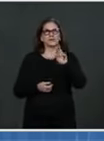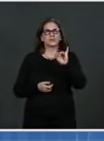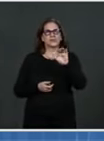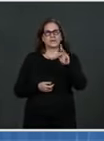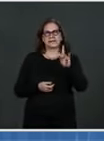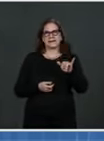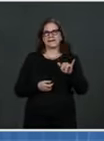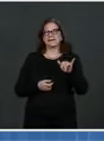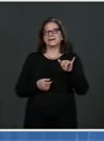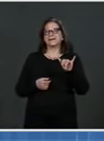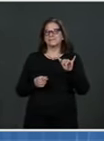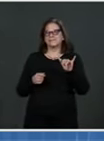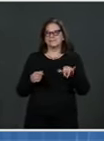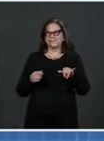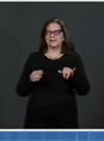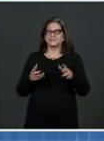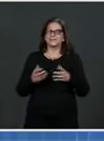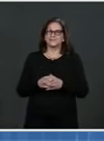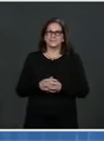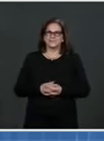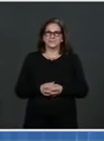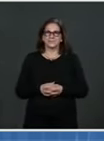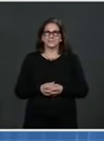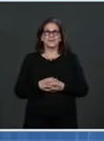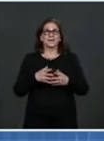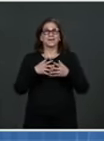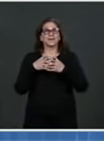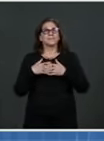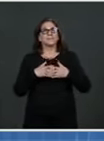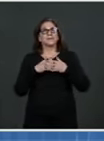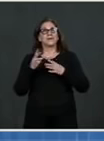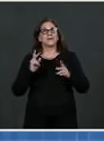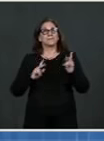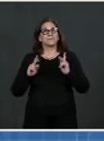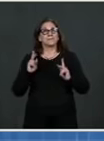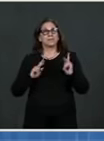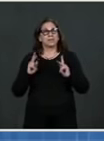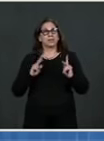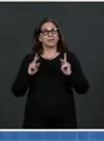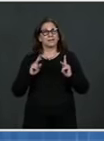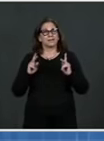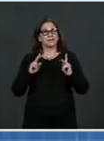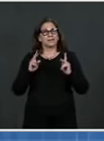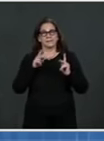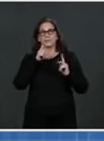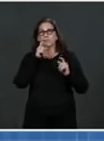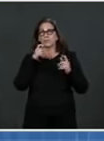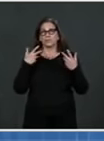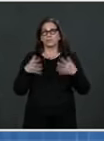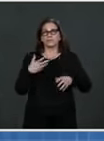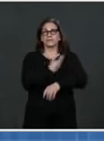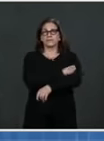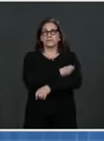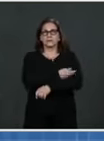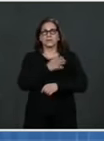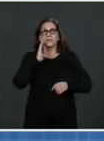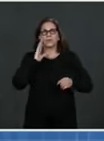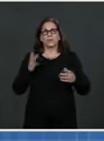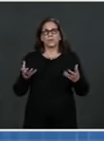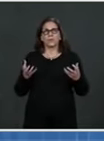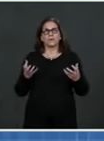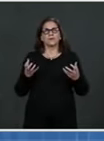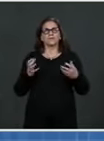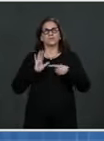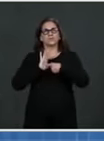is that Americans like people around the world who are vaccinated will want to be able to demonstrate that